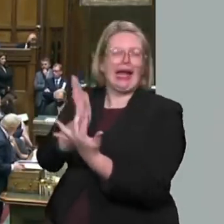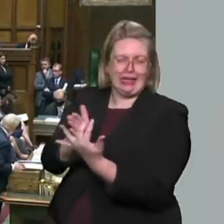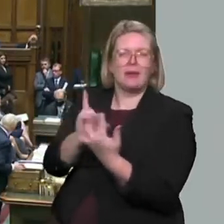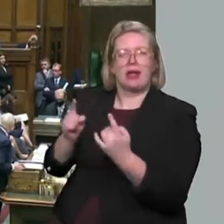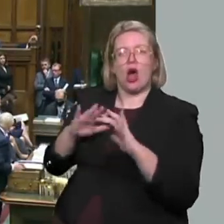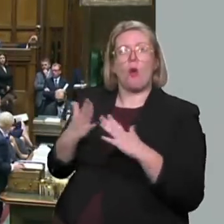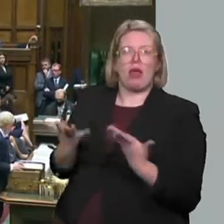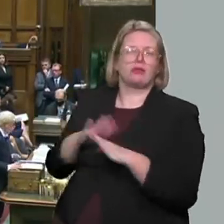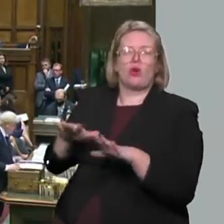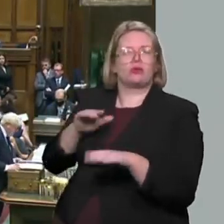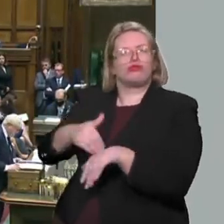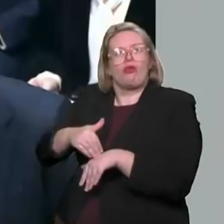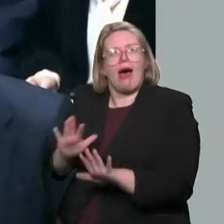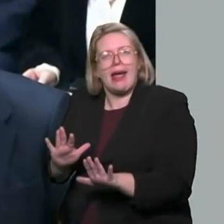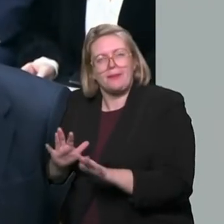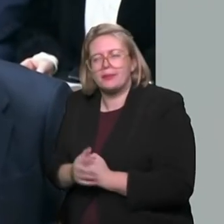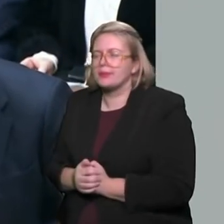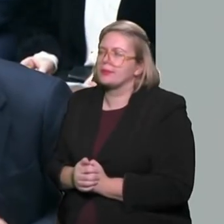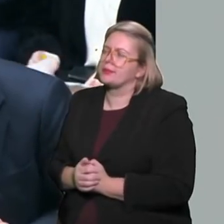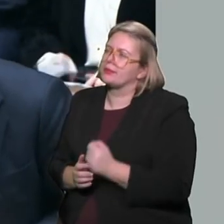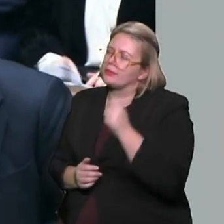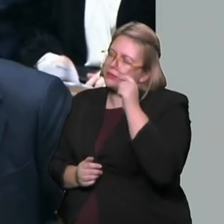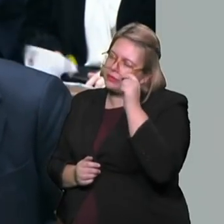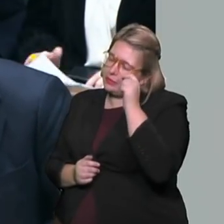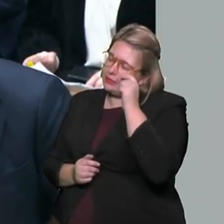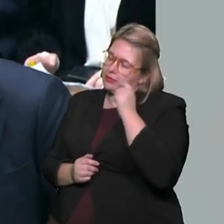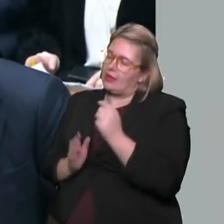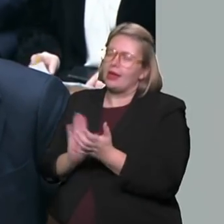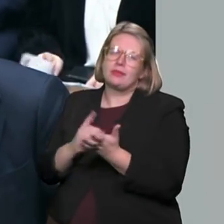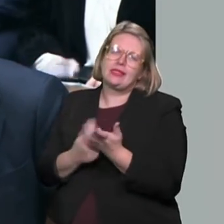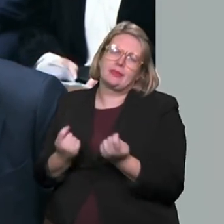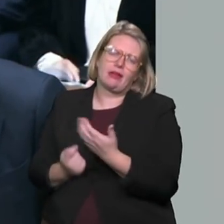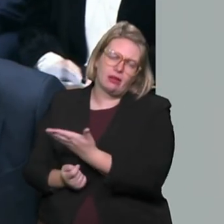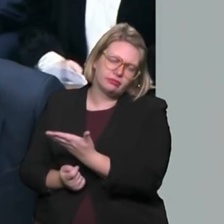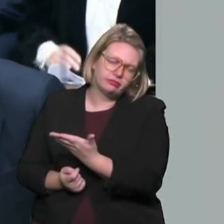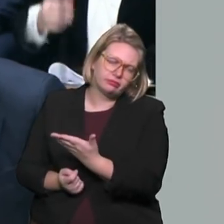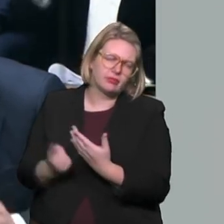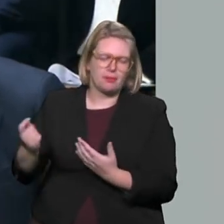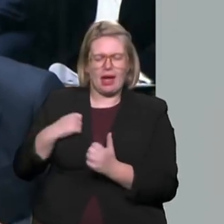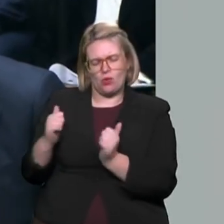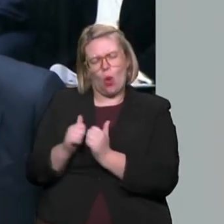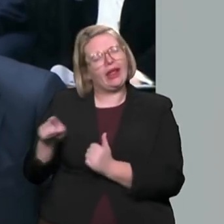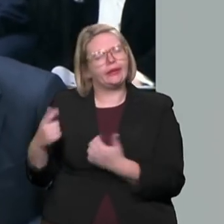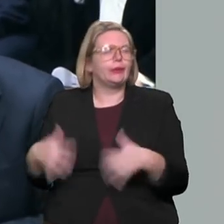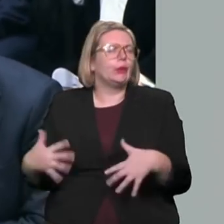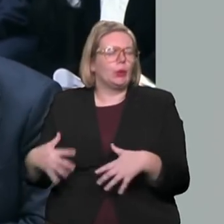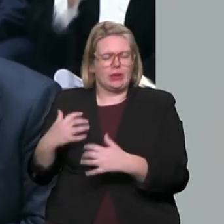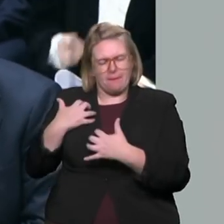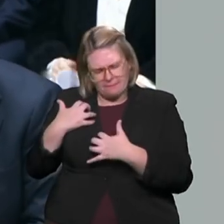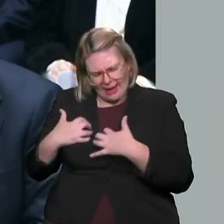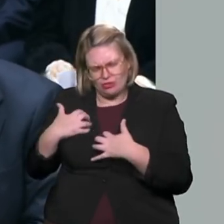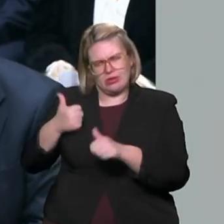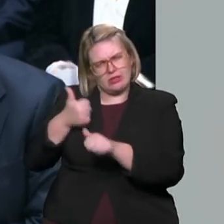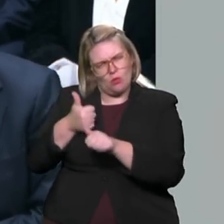hon. Friend is a passionate campaigner on this issue, and he has done a lot of good things in this area. No one should be criminalised